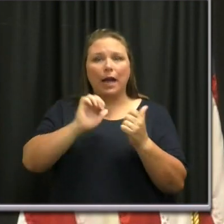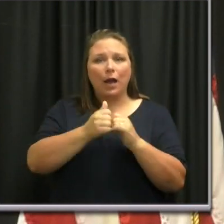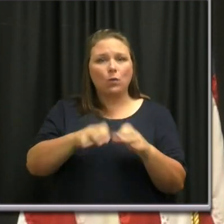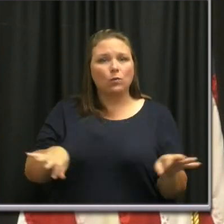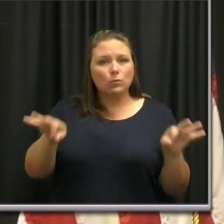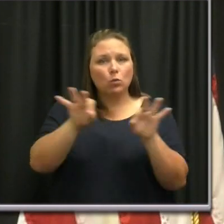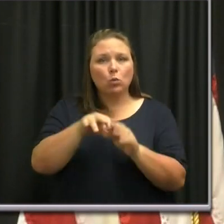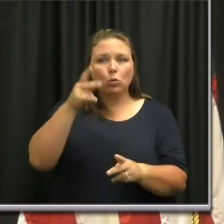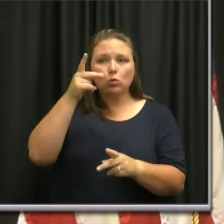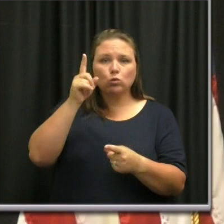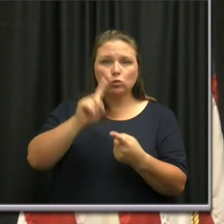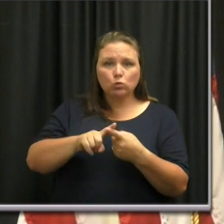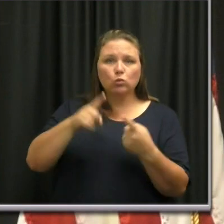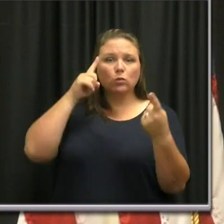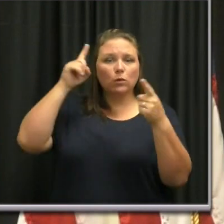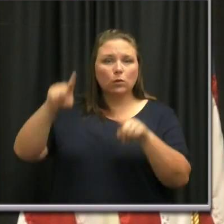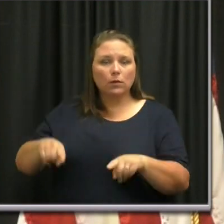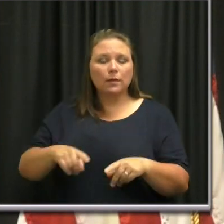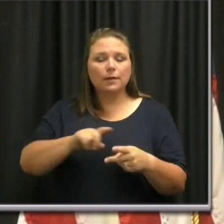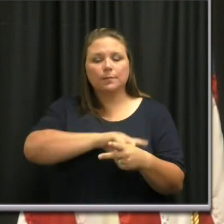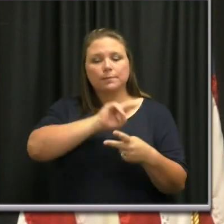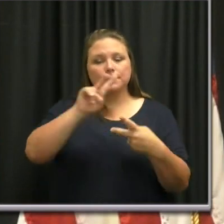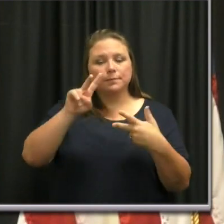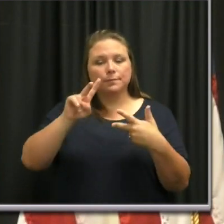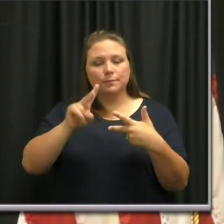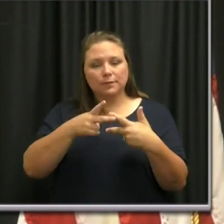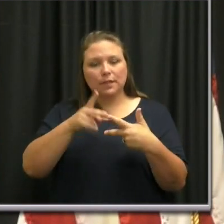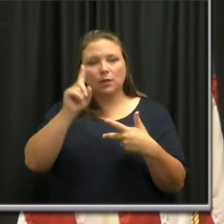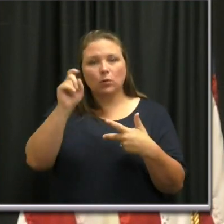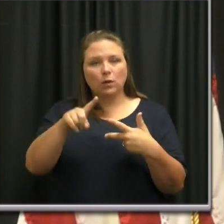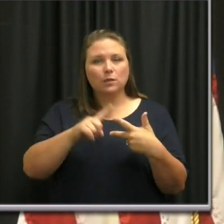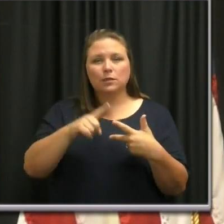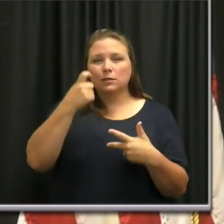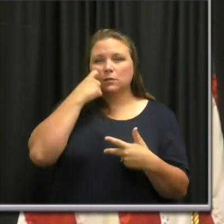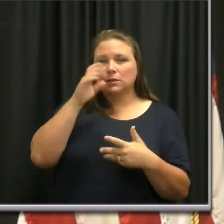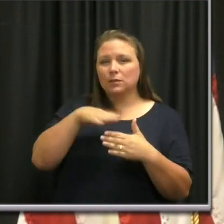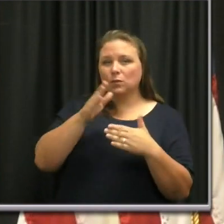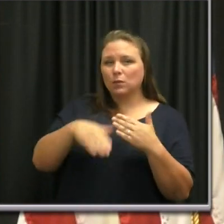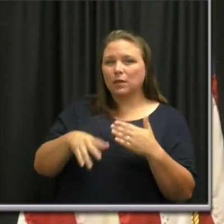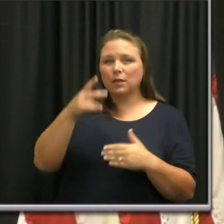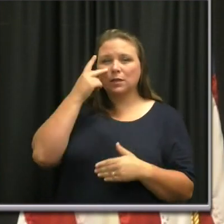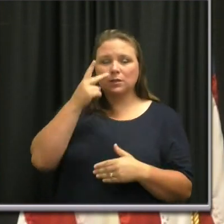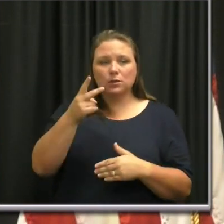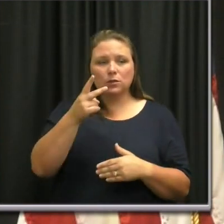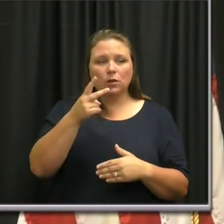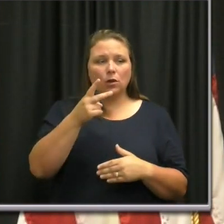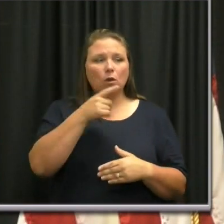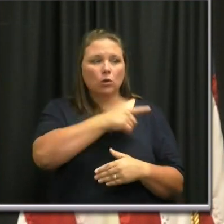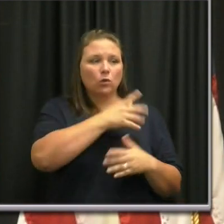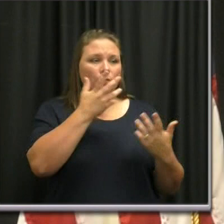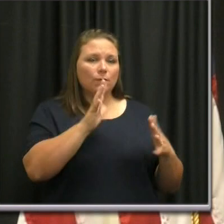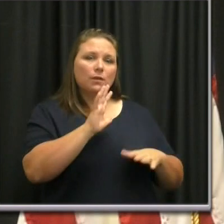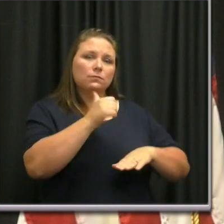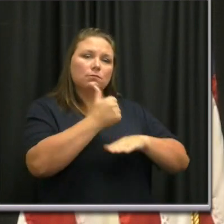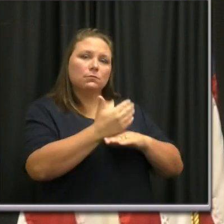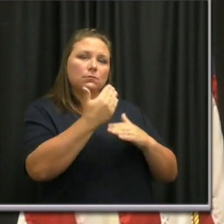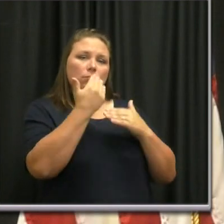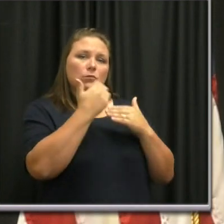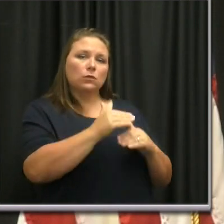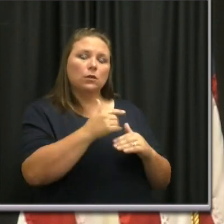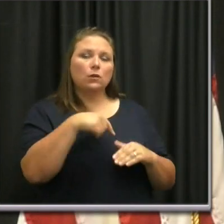is. My second question over the weekend, we saw, uh, after you had put in some restrictions,